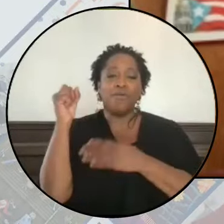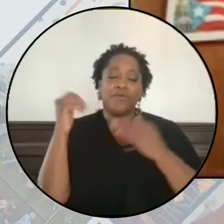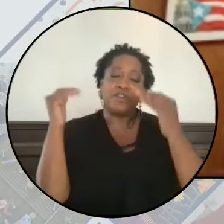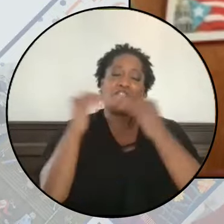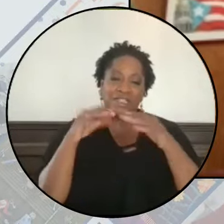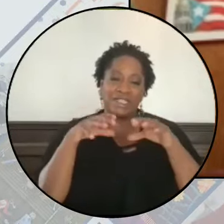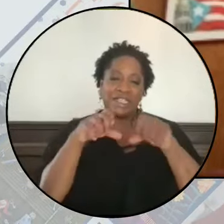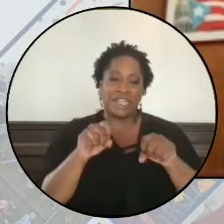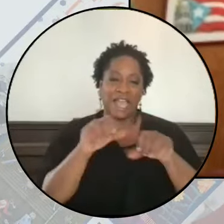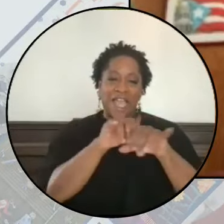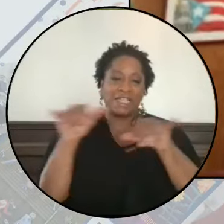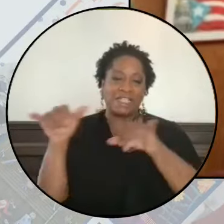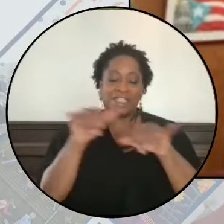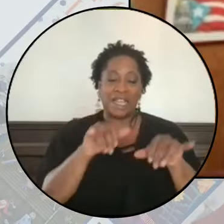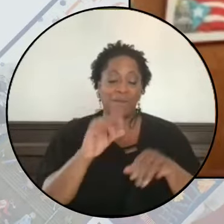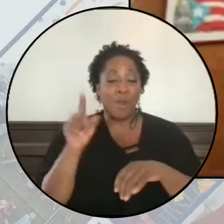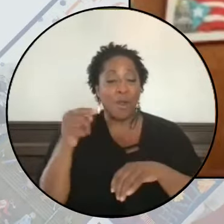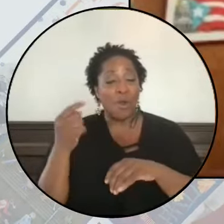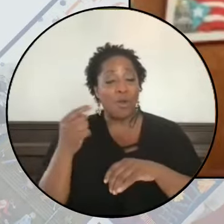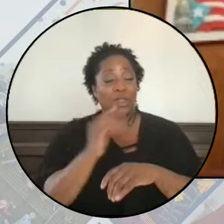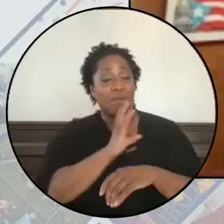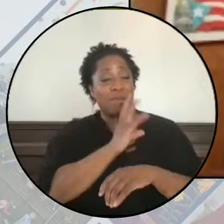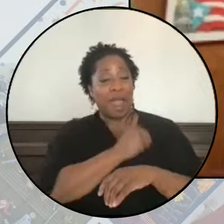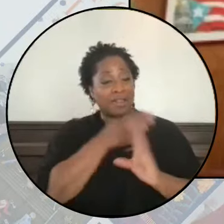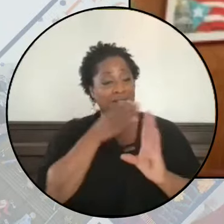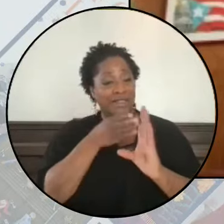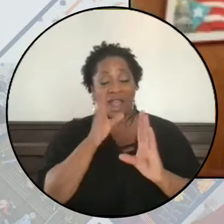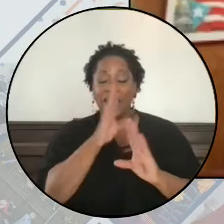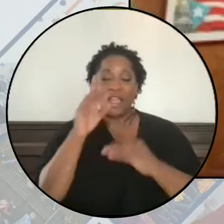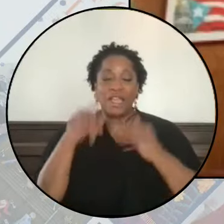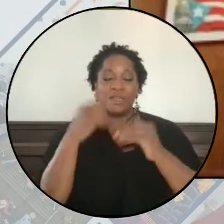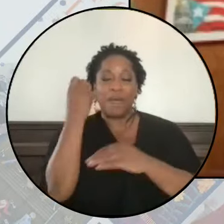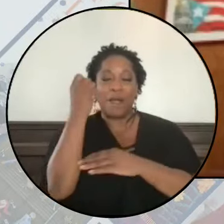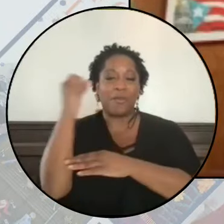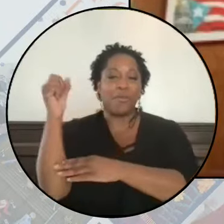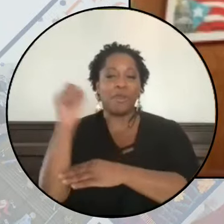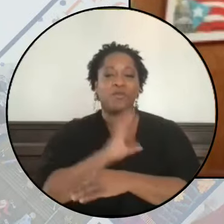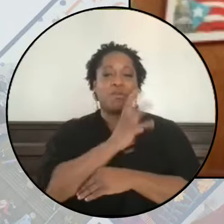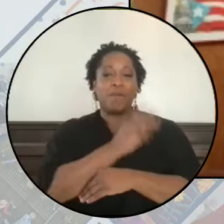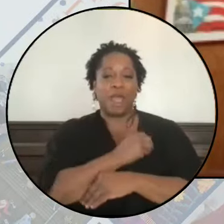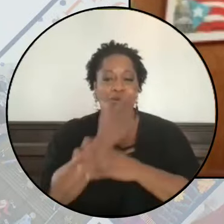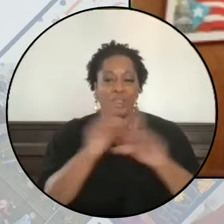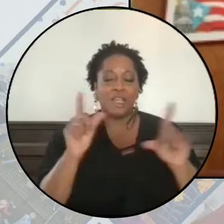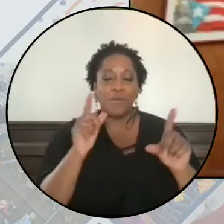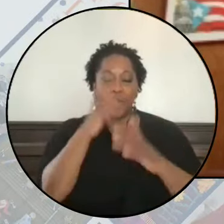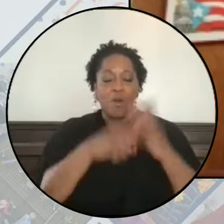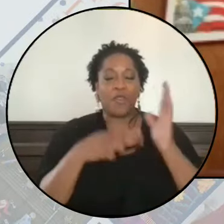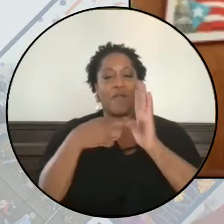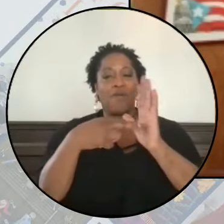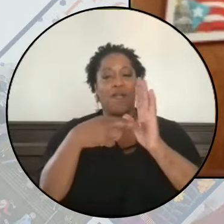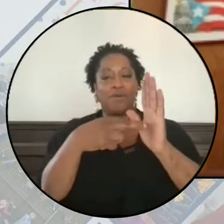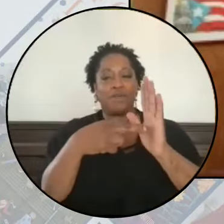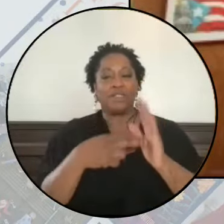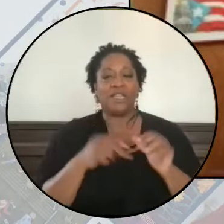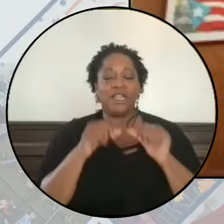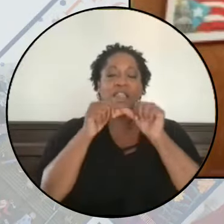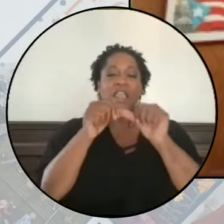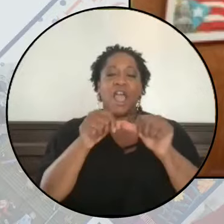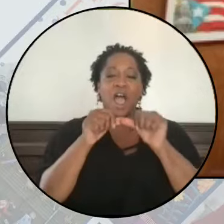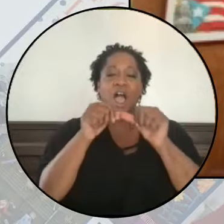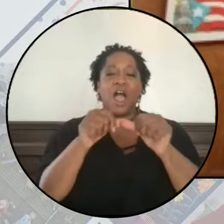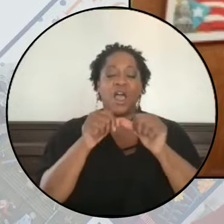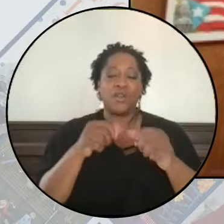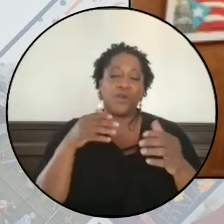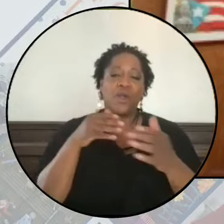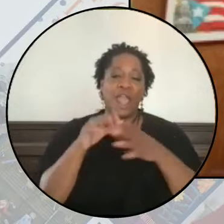fundamentally, we also know it's never really just been about Palestine. It's about what the movement for Palestinian liberation represents, the ongoing